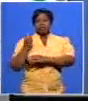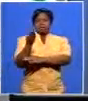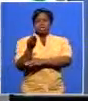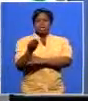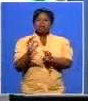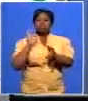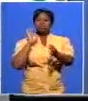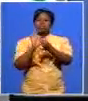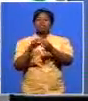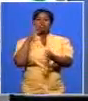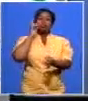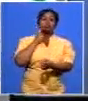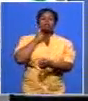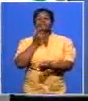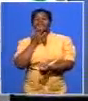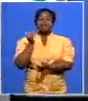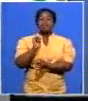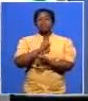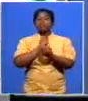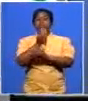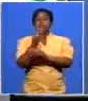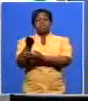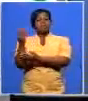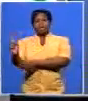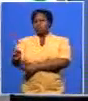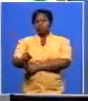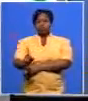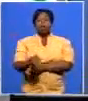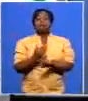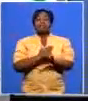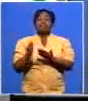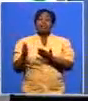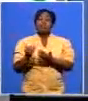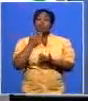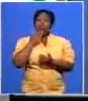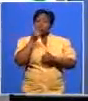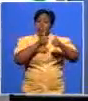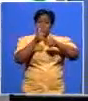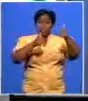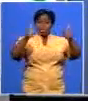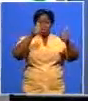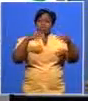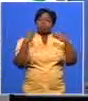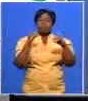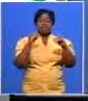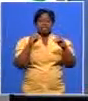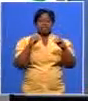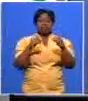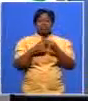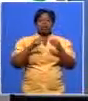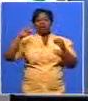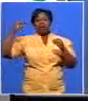specific people in fact we banned members of the government or officials from doing business with the state so we got rid of corruption